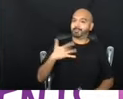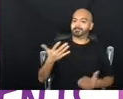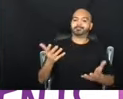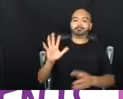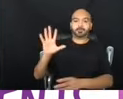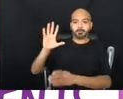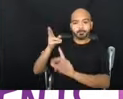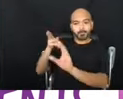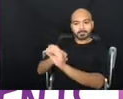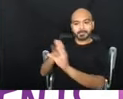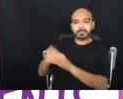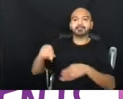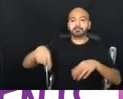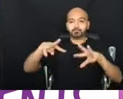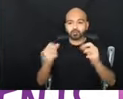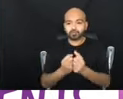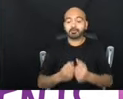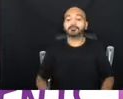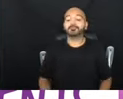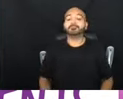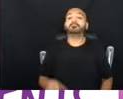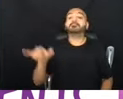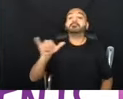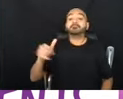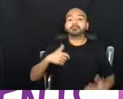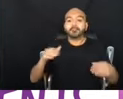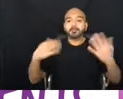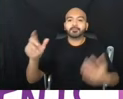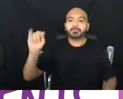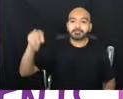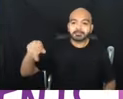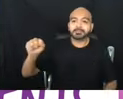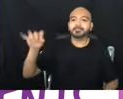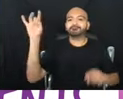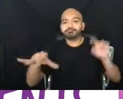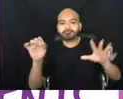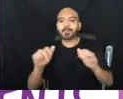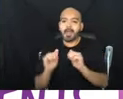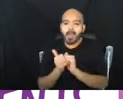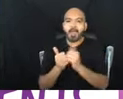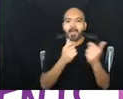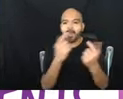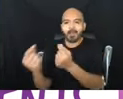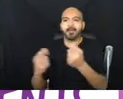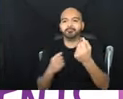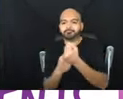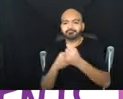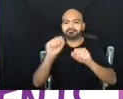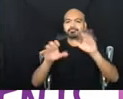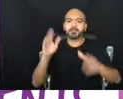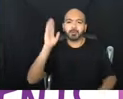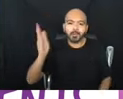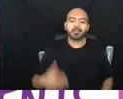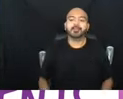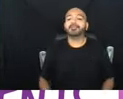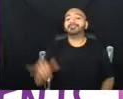participant in the workshop, but I'm also going to be giving tips and thoughts about how to, so it's both like a thought of a train